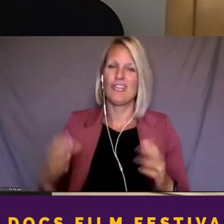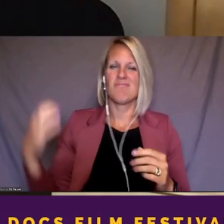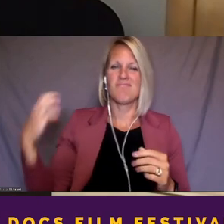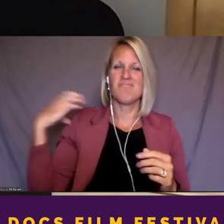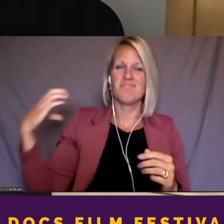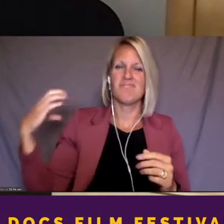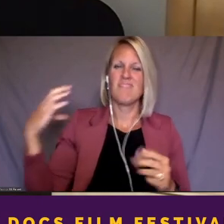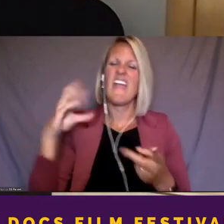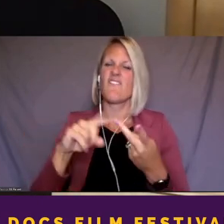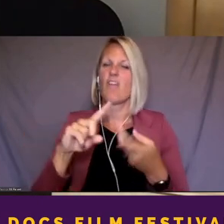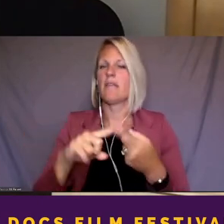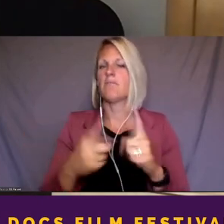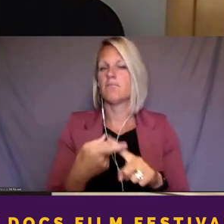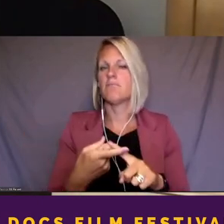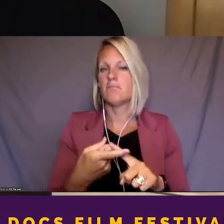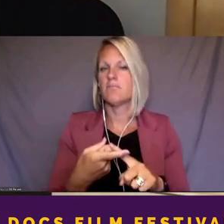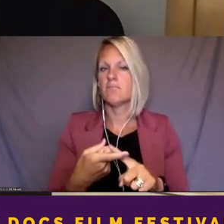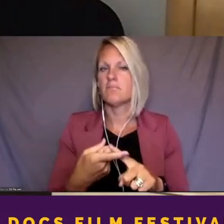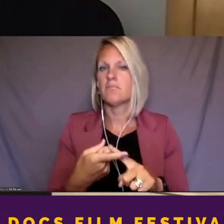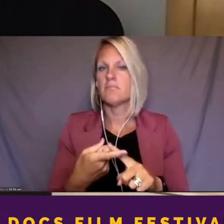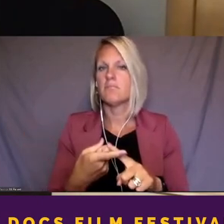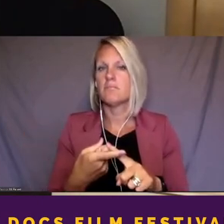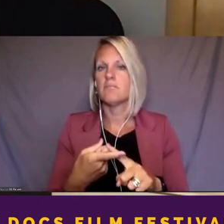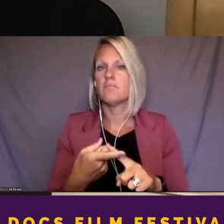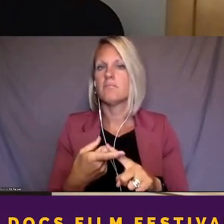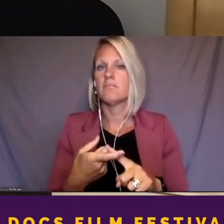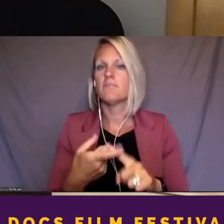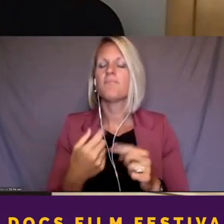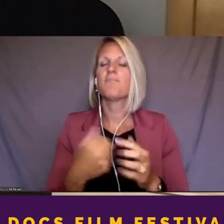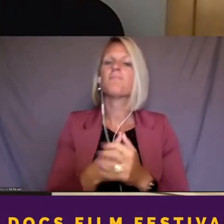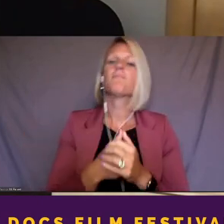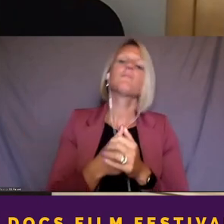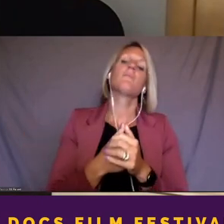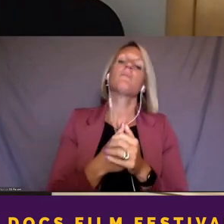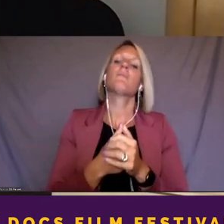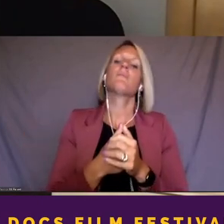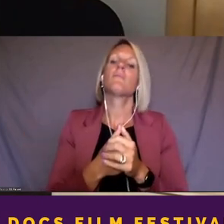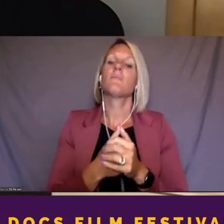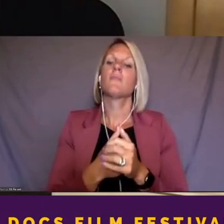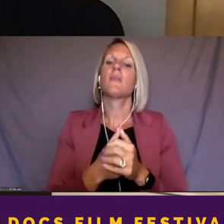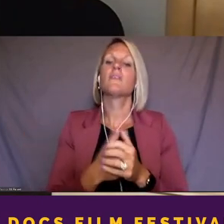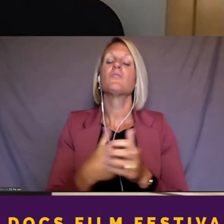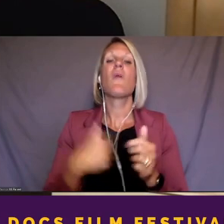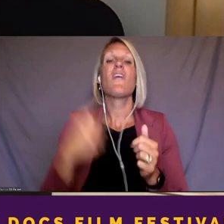friend. Um, um, I think, um, getting, um,